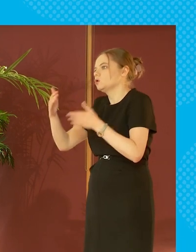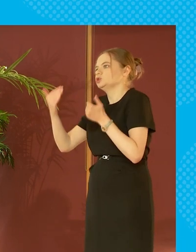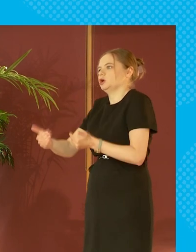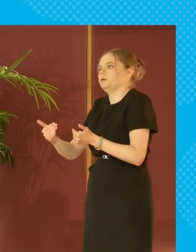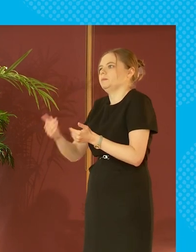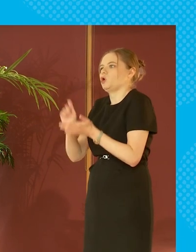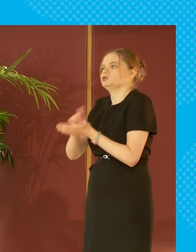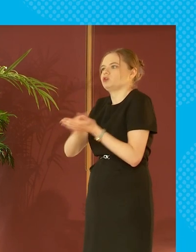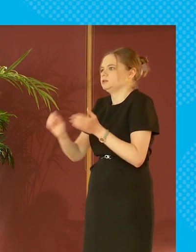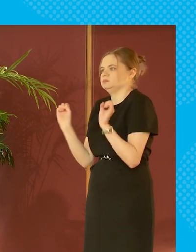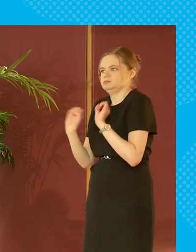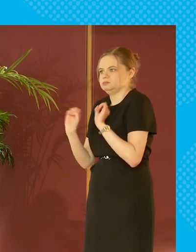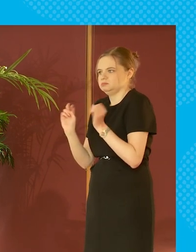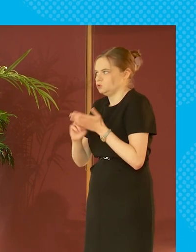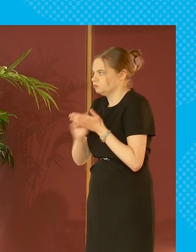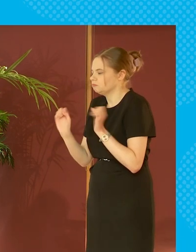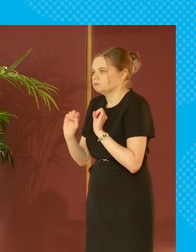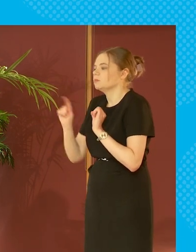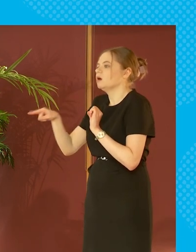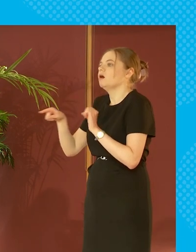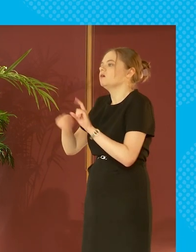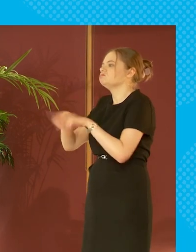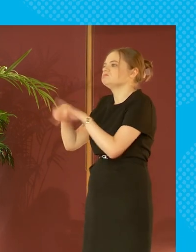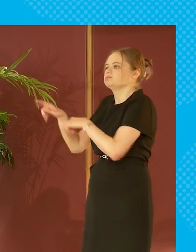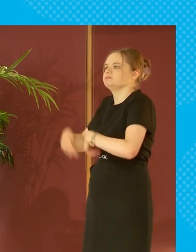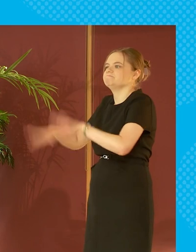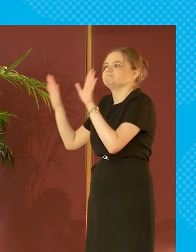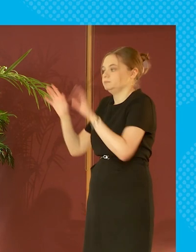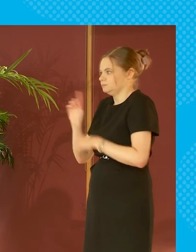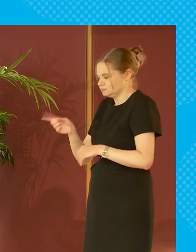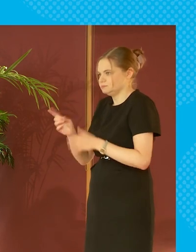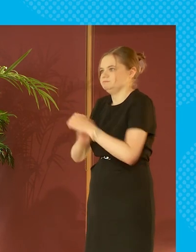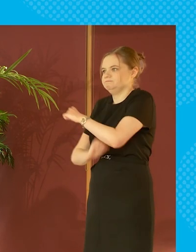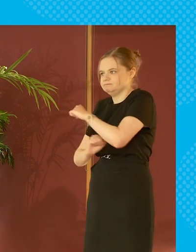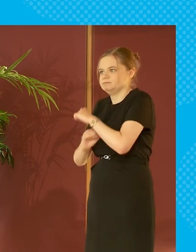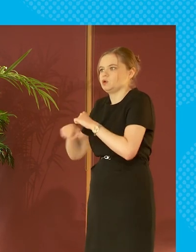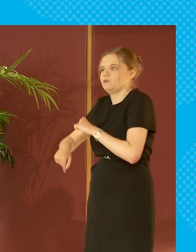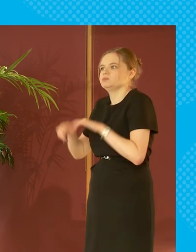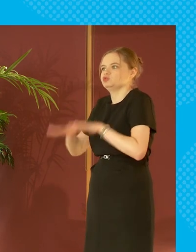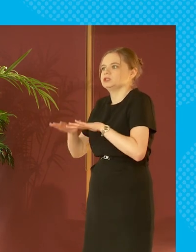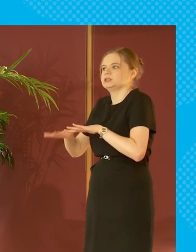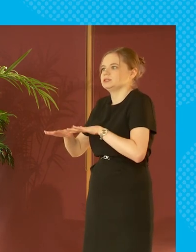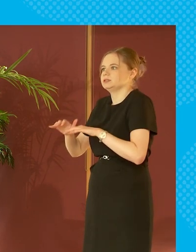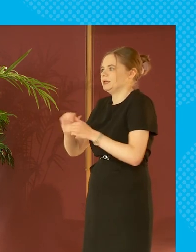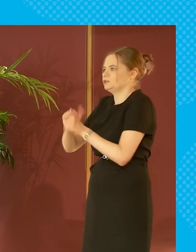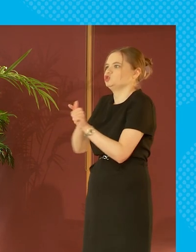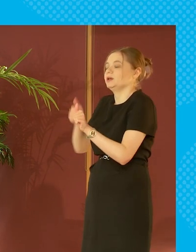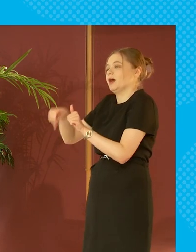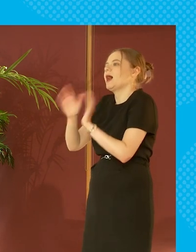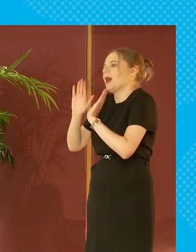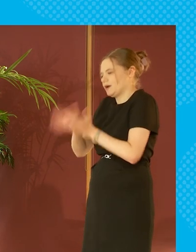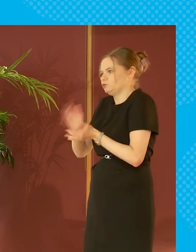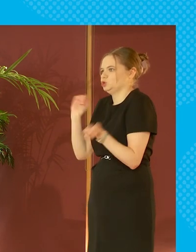contracts you just cycle that's what great british industry is built upon is built upon the flexibility of our workforce that has to